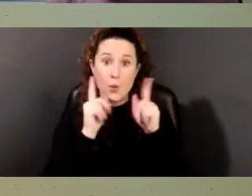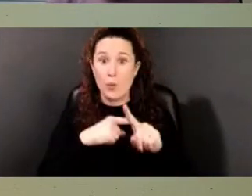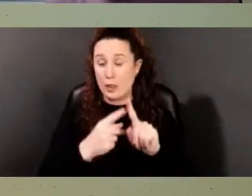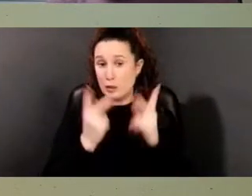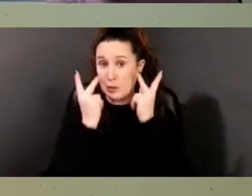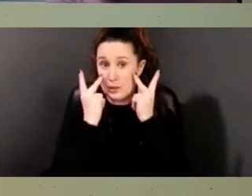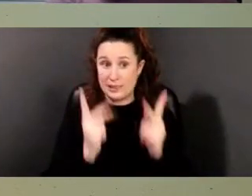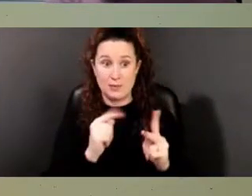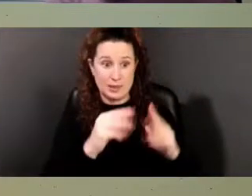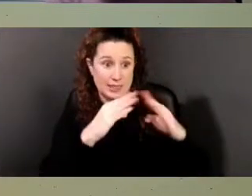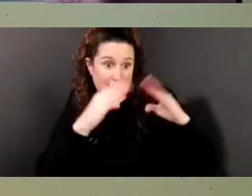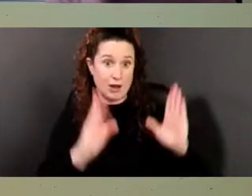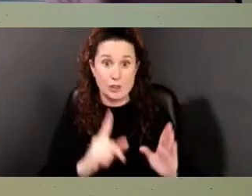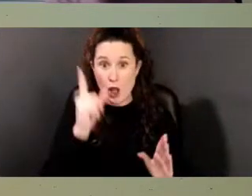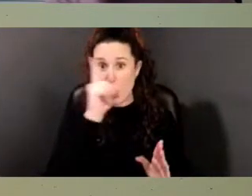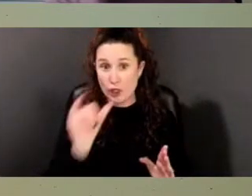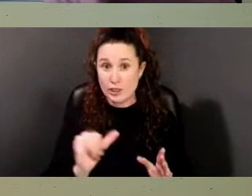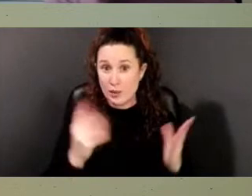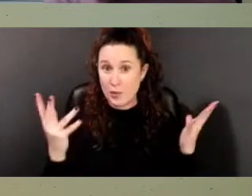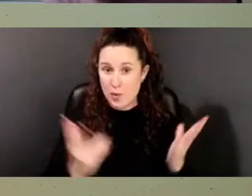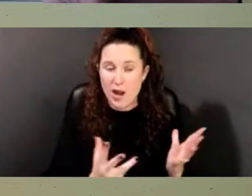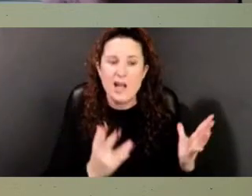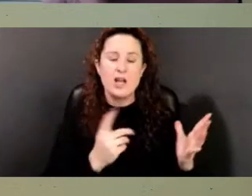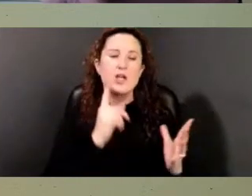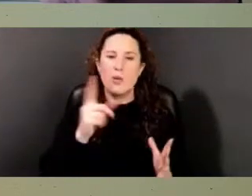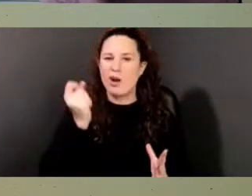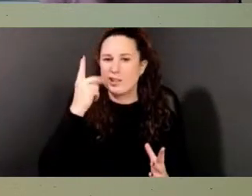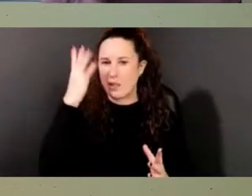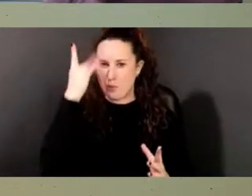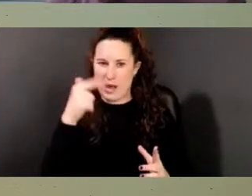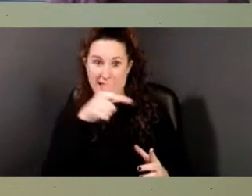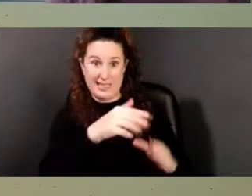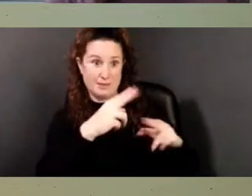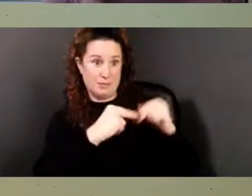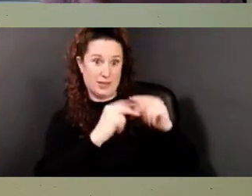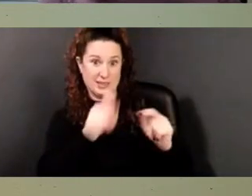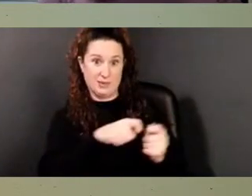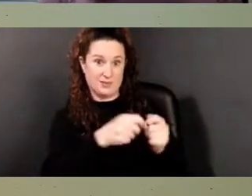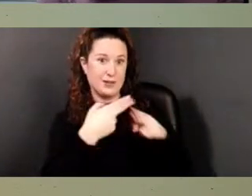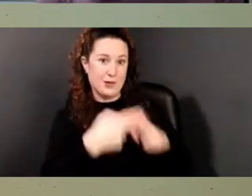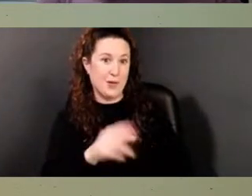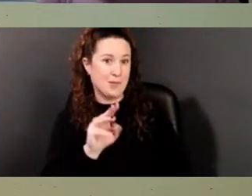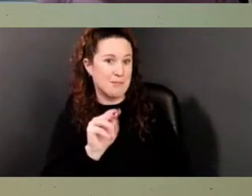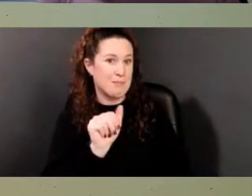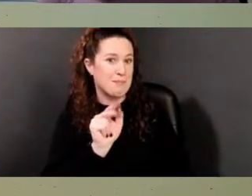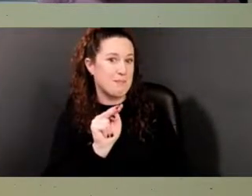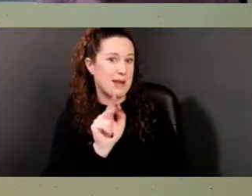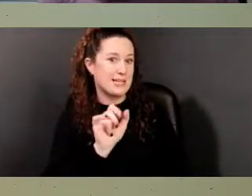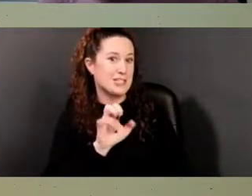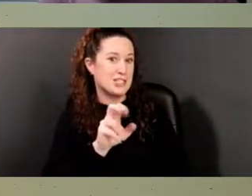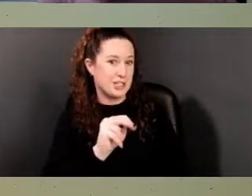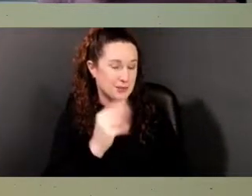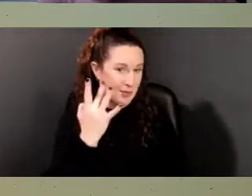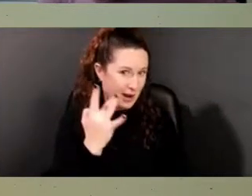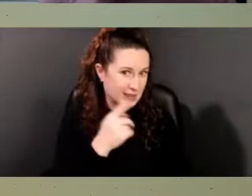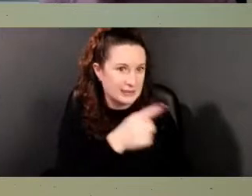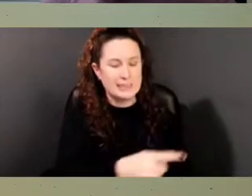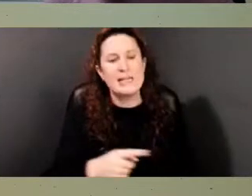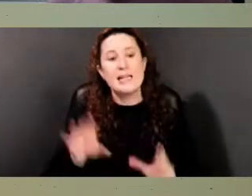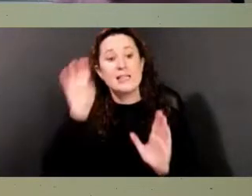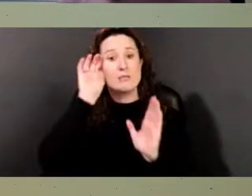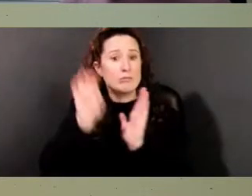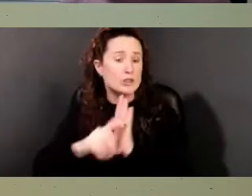a better understanding of why we call this building a mansion. This photo, this photo reframes a typical viewpoint.